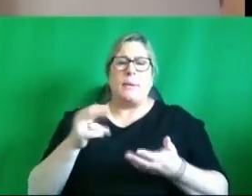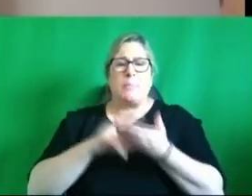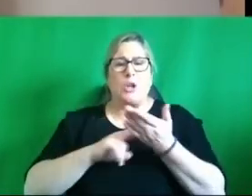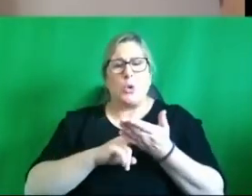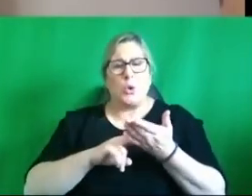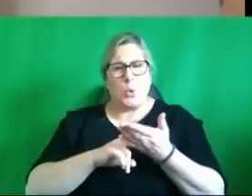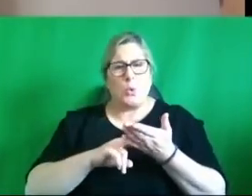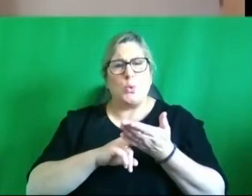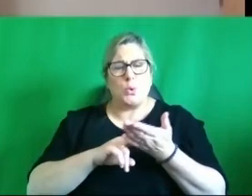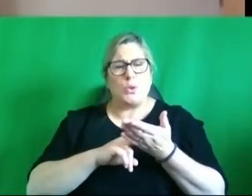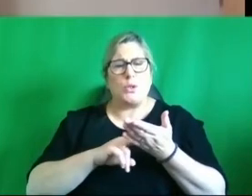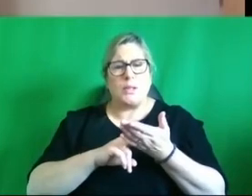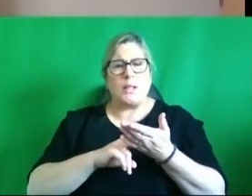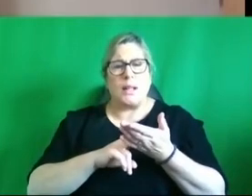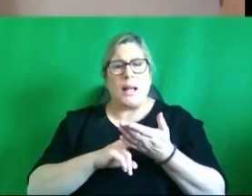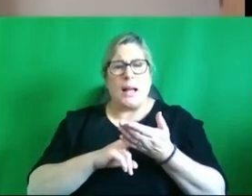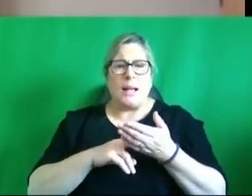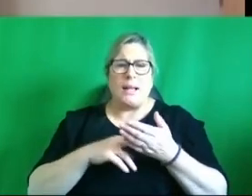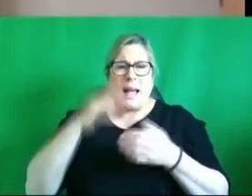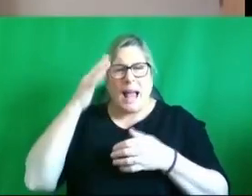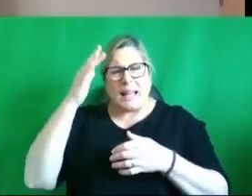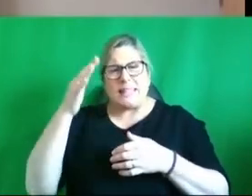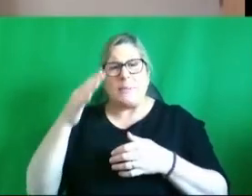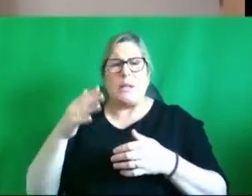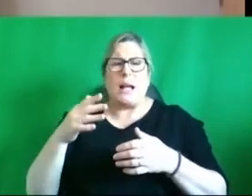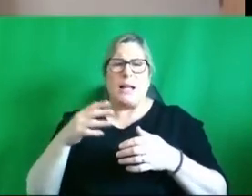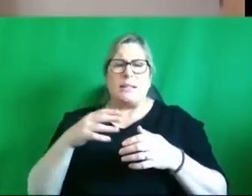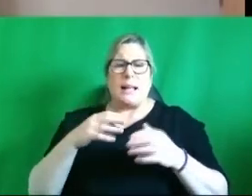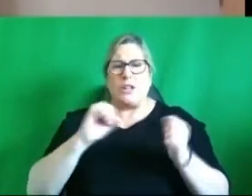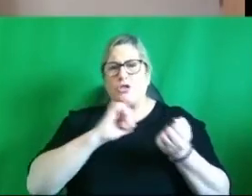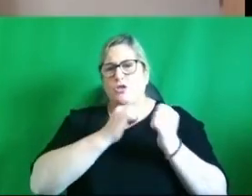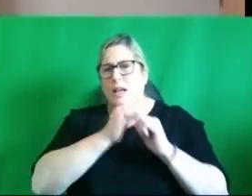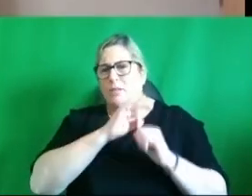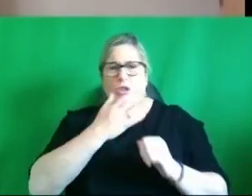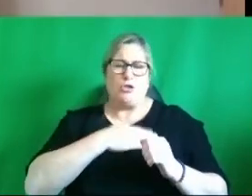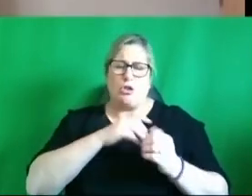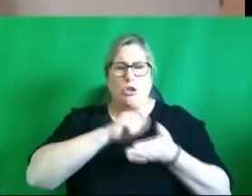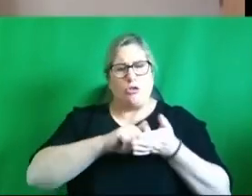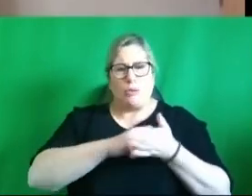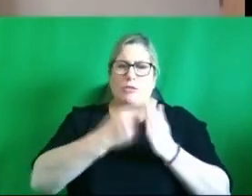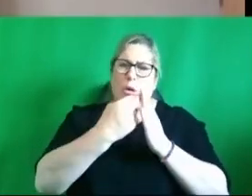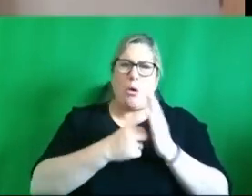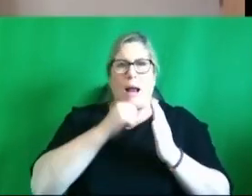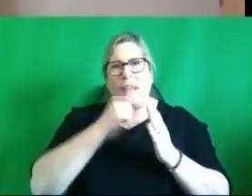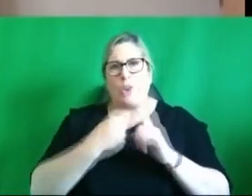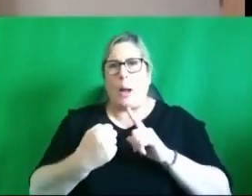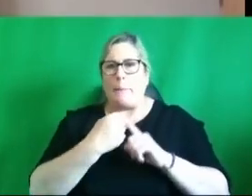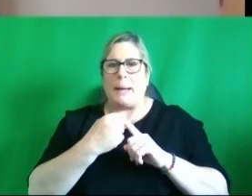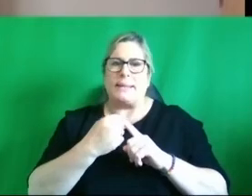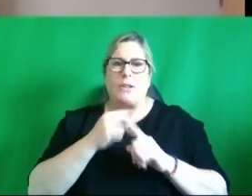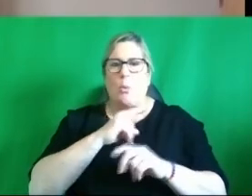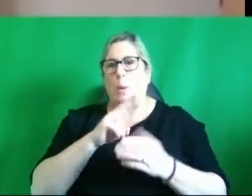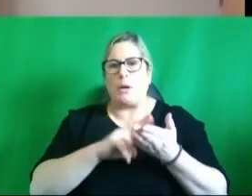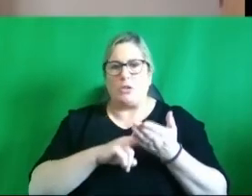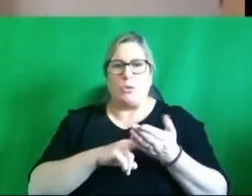widest sense uh happily academia has moved away from the idea of writing reports which don't have impact or aren't going to be used